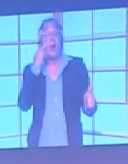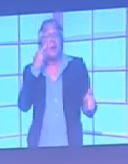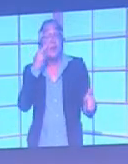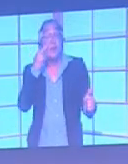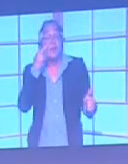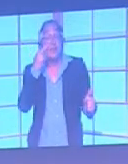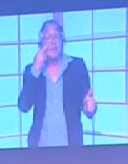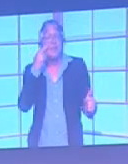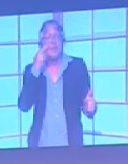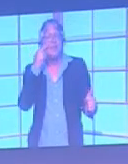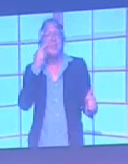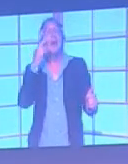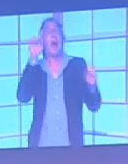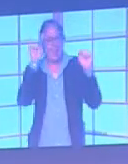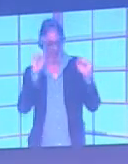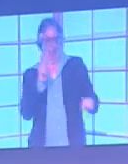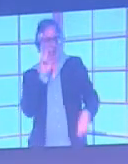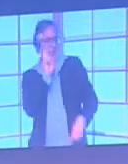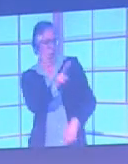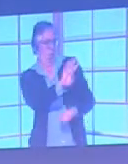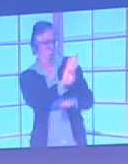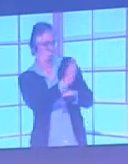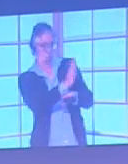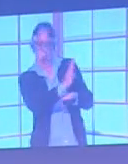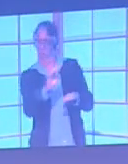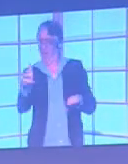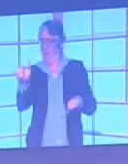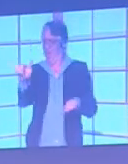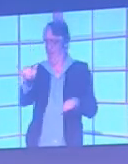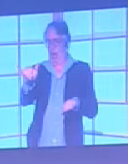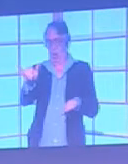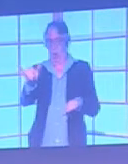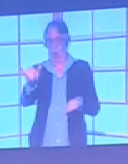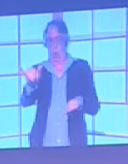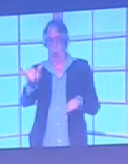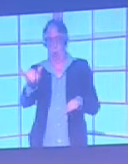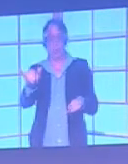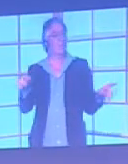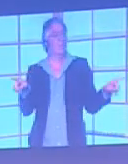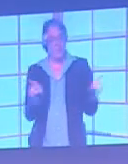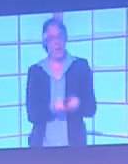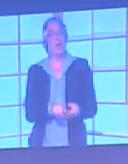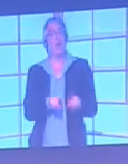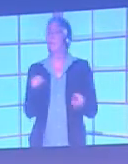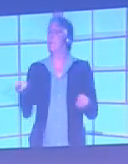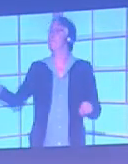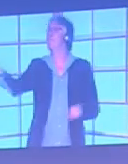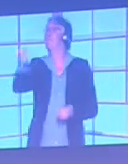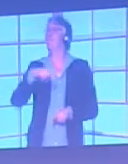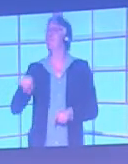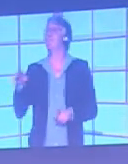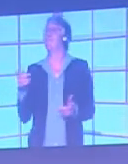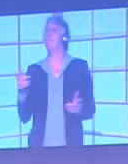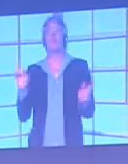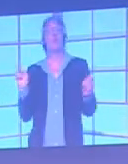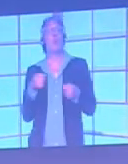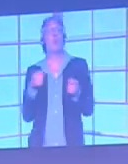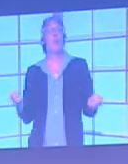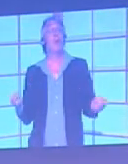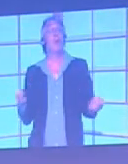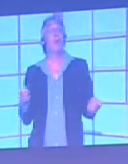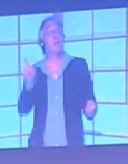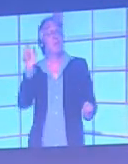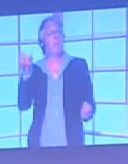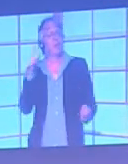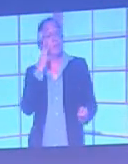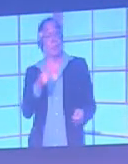have spotted by now, are able to see blue and yellow in exactly the same way as people with normal colour vision can. Here's